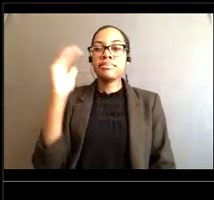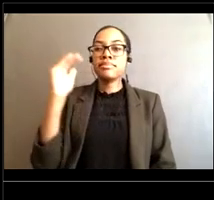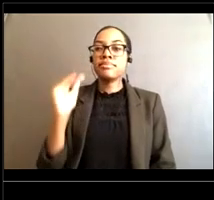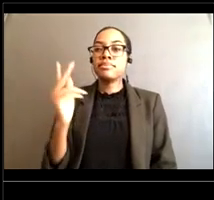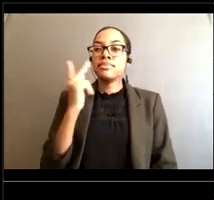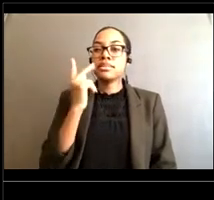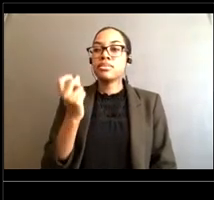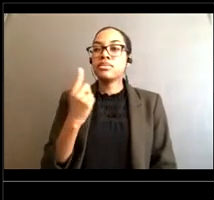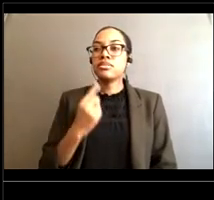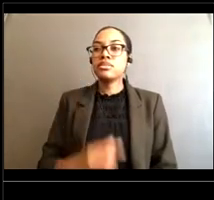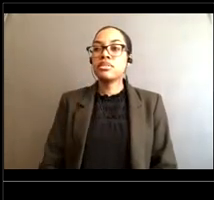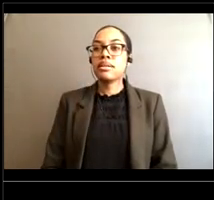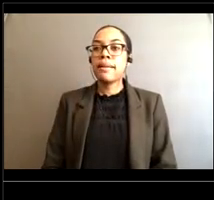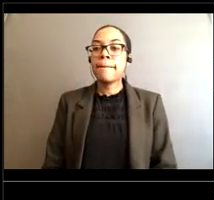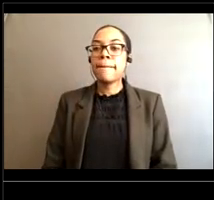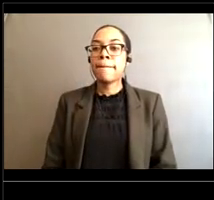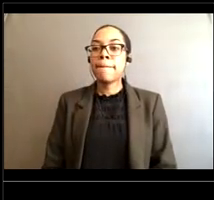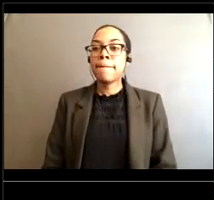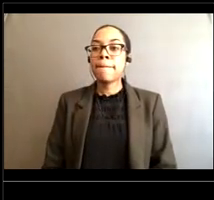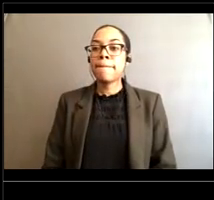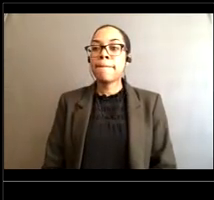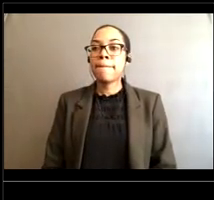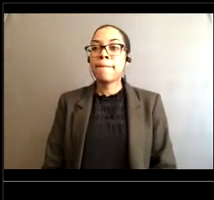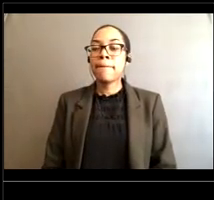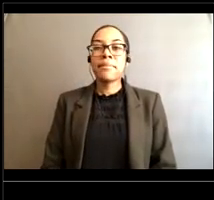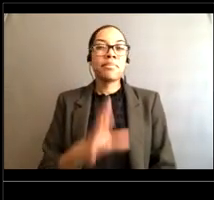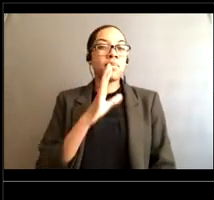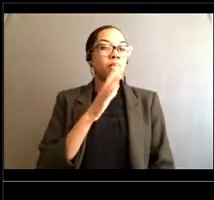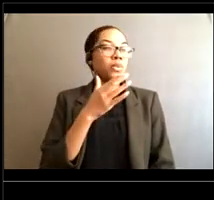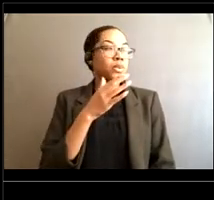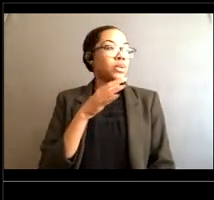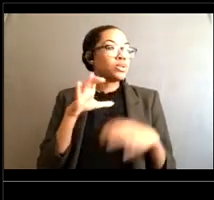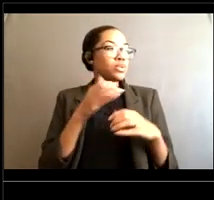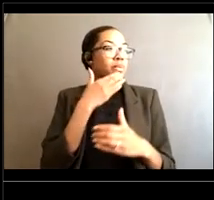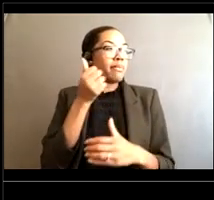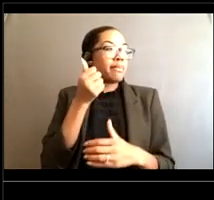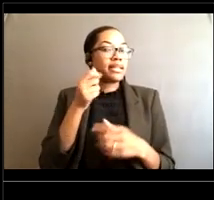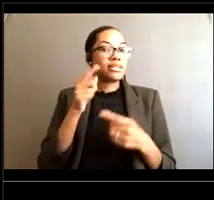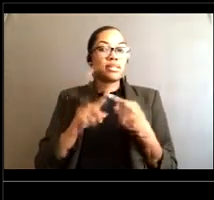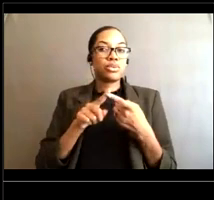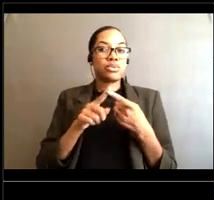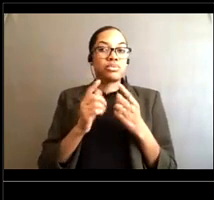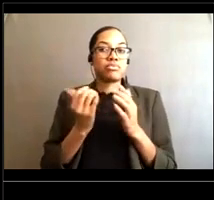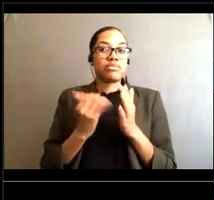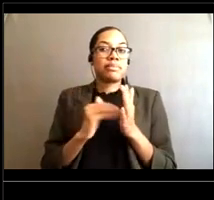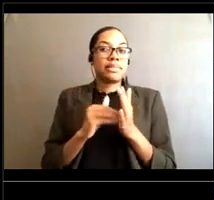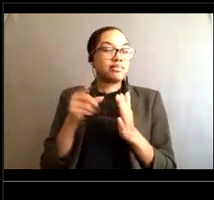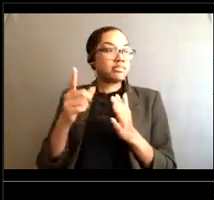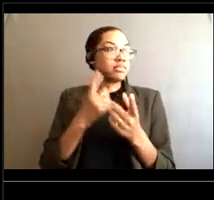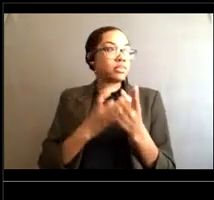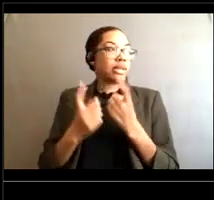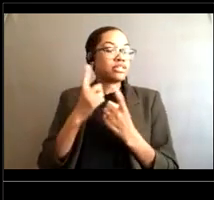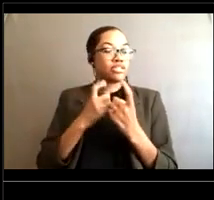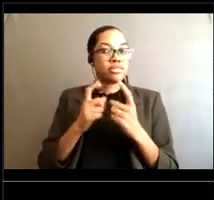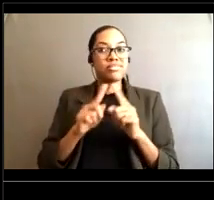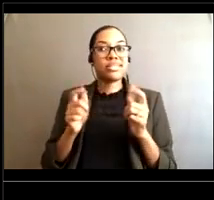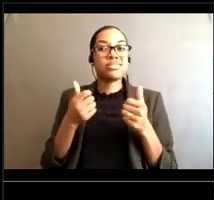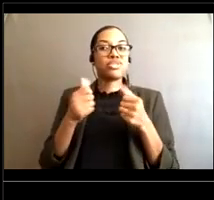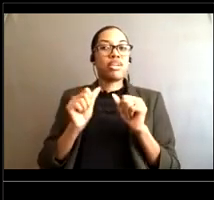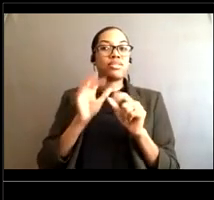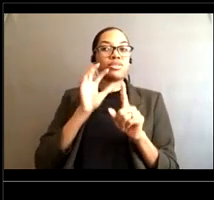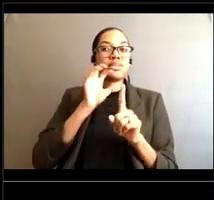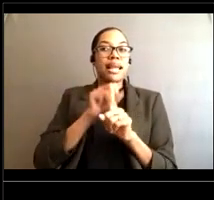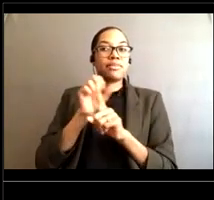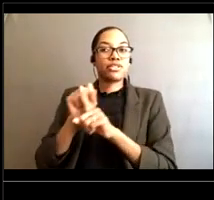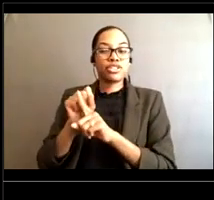Um, so i'm gonna do my best to um repeat some of these questions make sure I try to capture the essence of the question